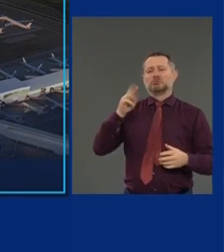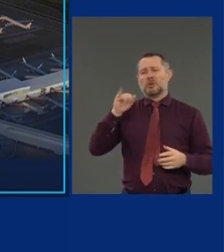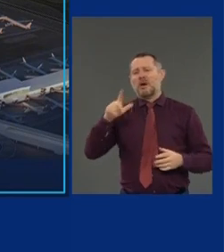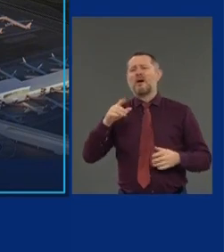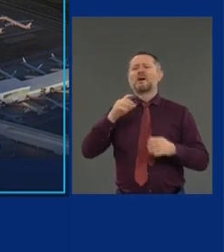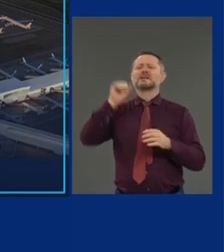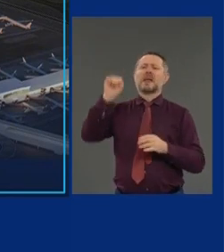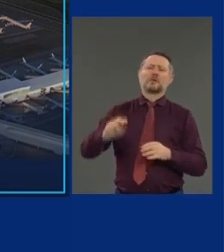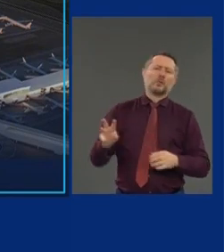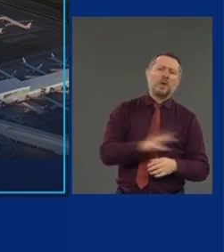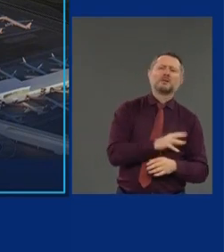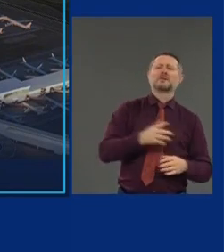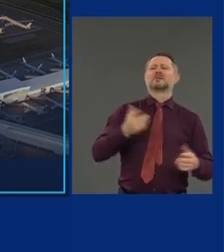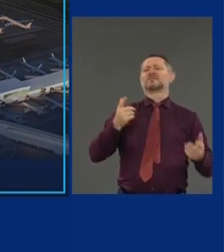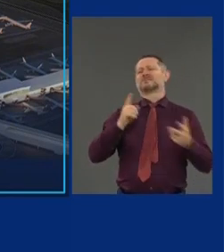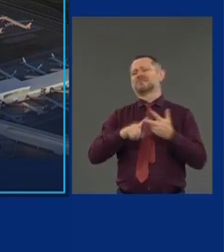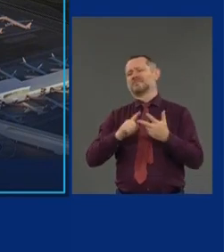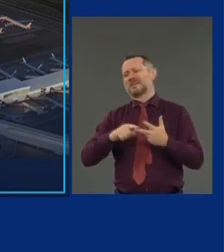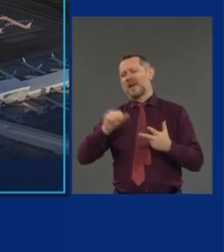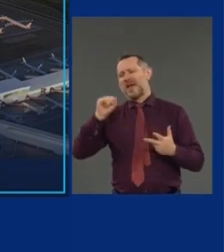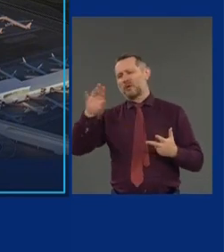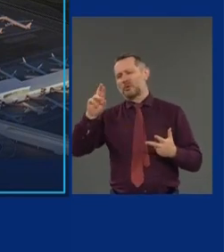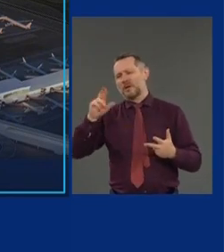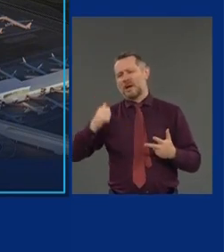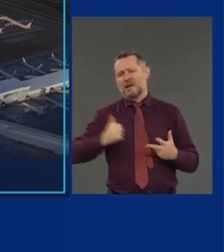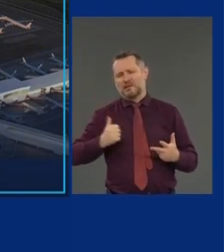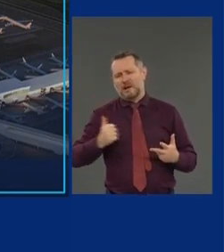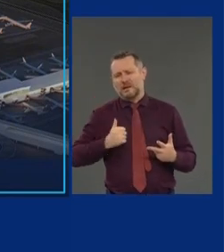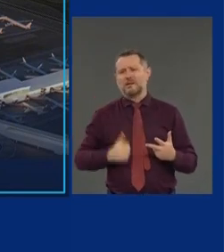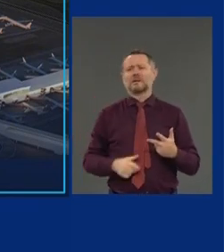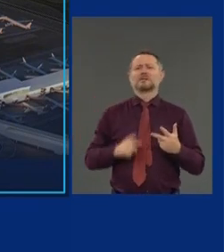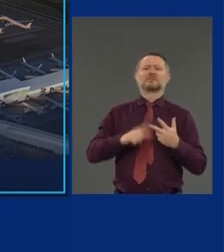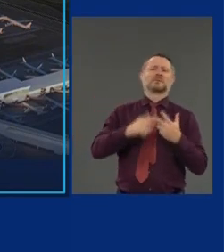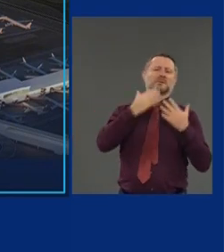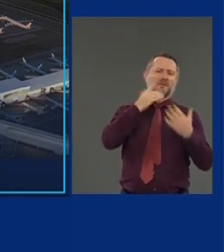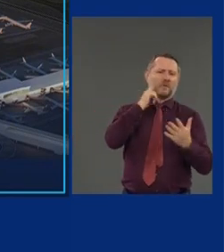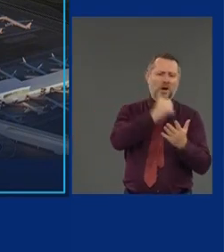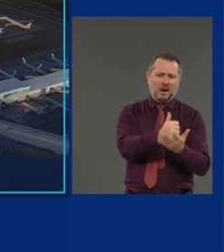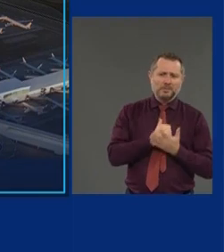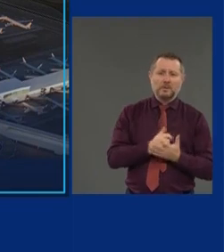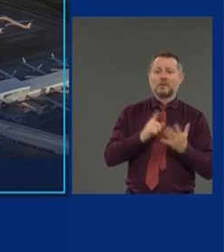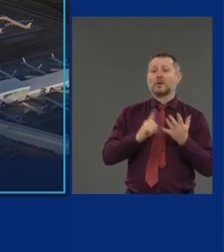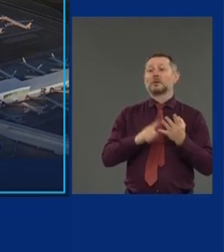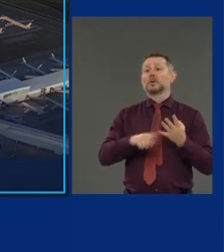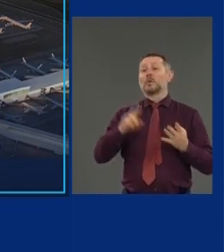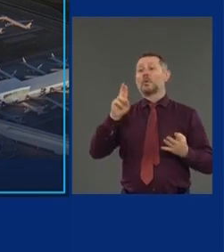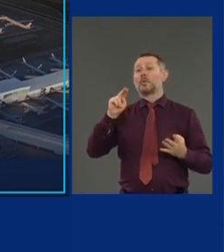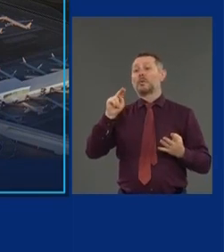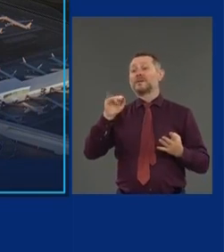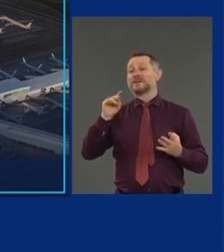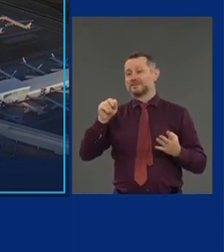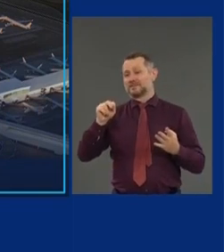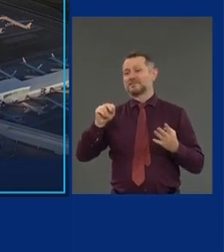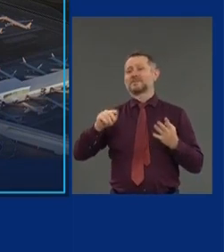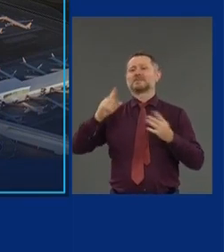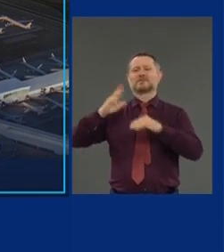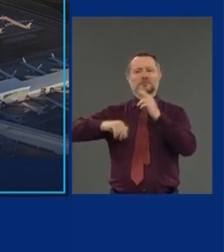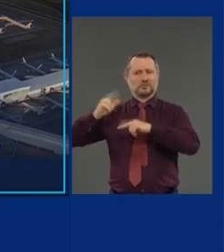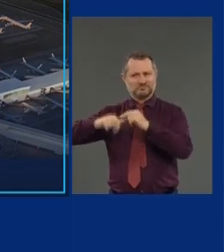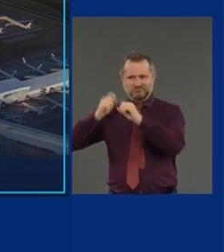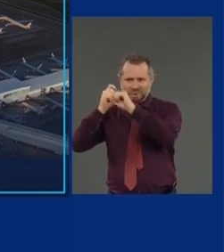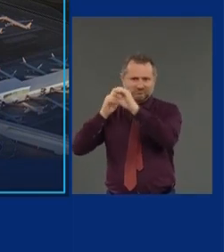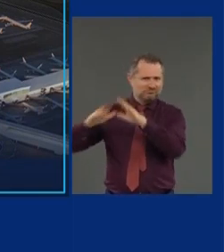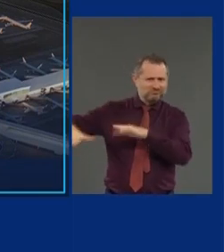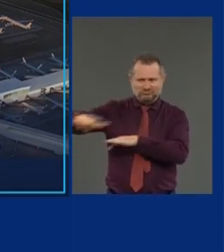Again, thank you for your help. And to the unions and the union construction workers and the skilled trades men and women